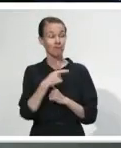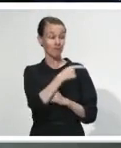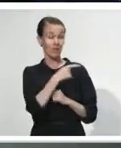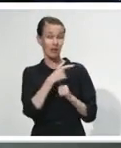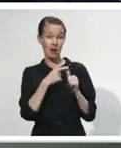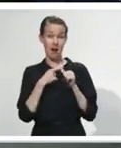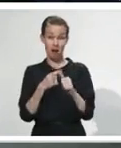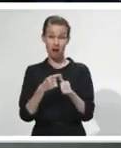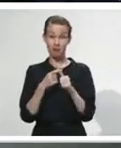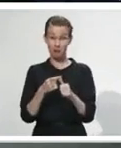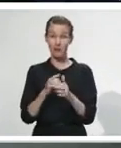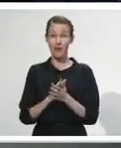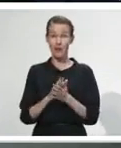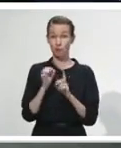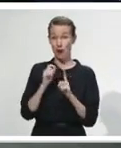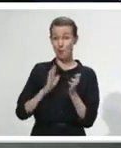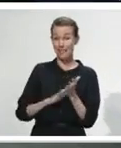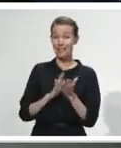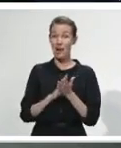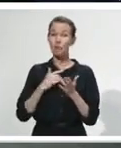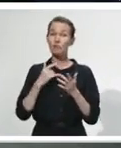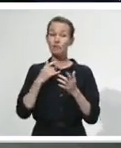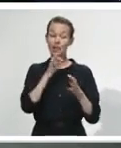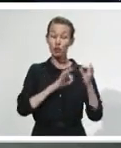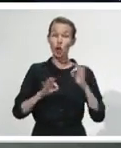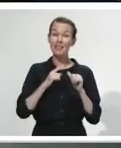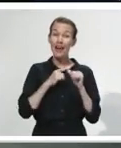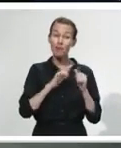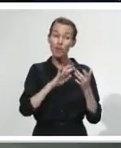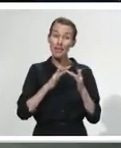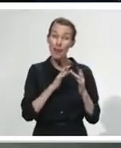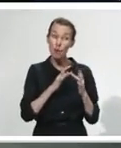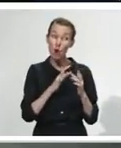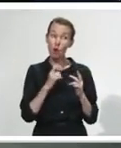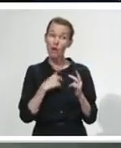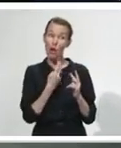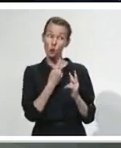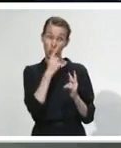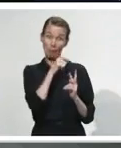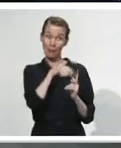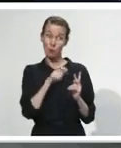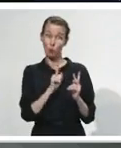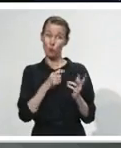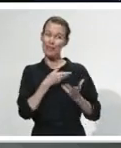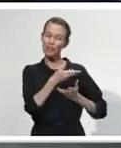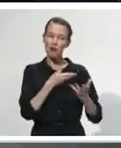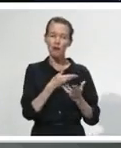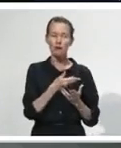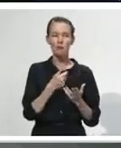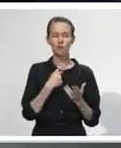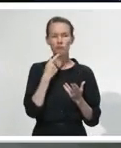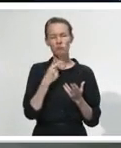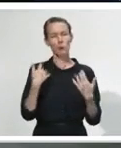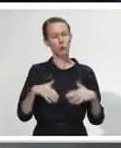our Science Advisory Network, and we were reflecting together actually the really important part of our